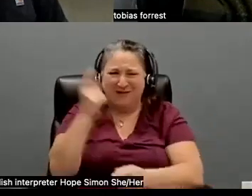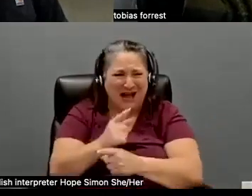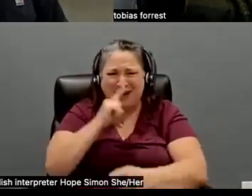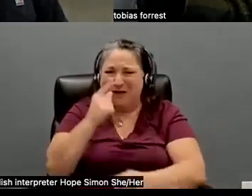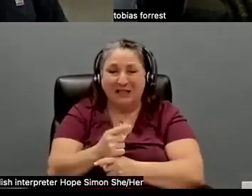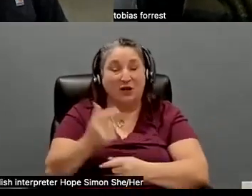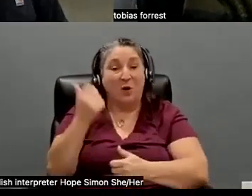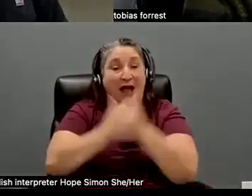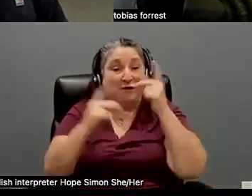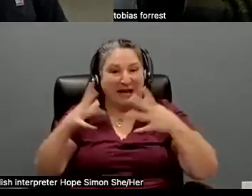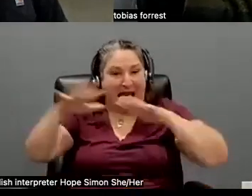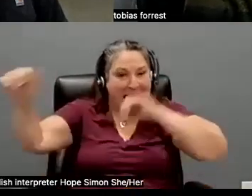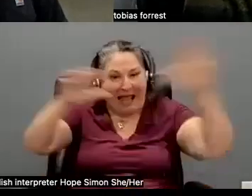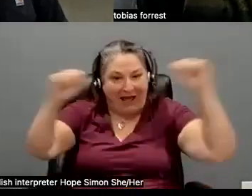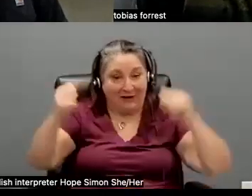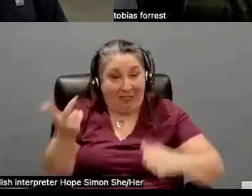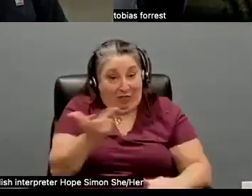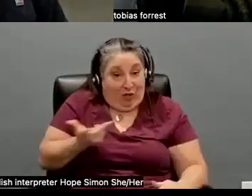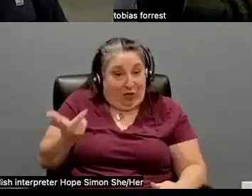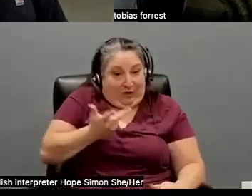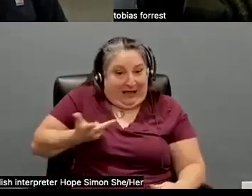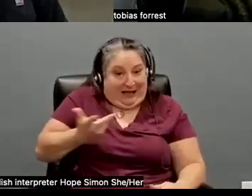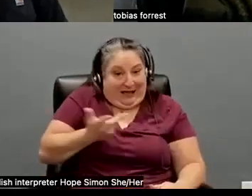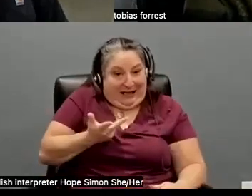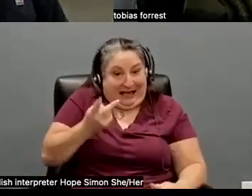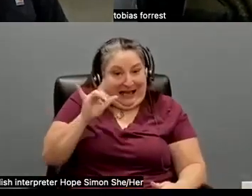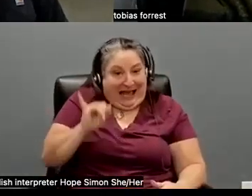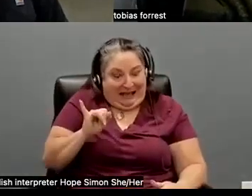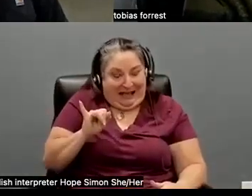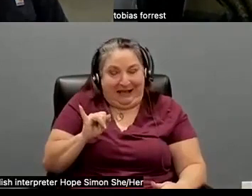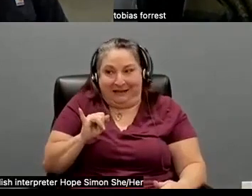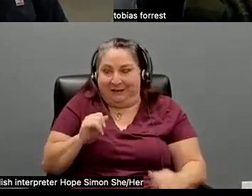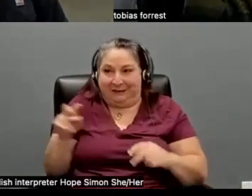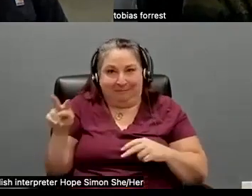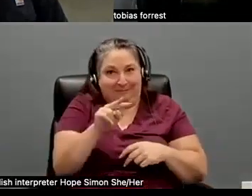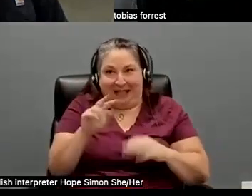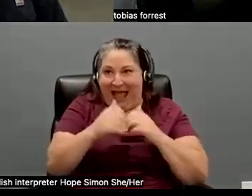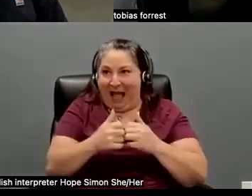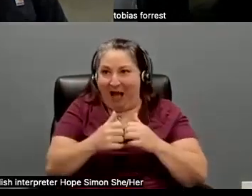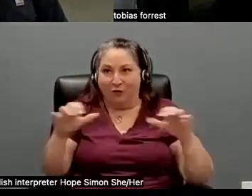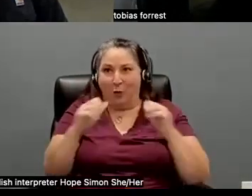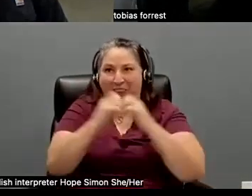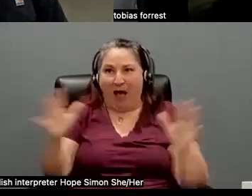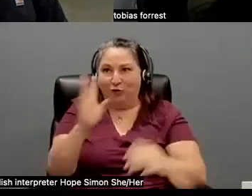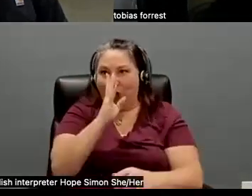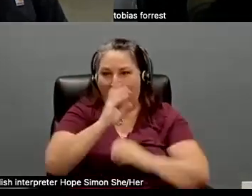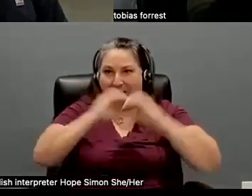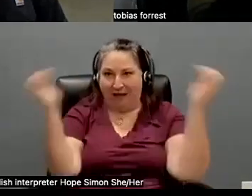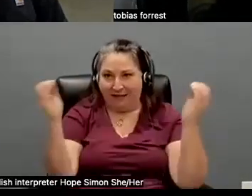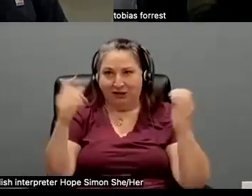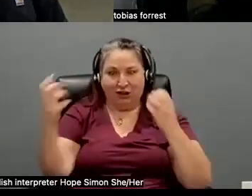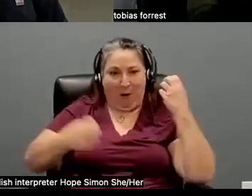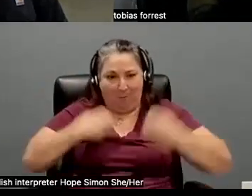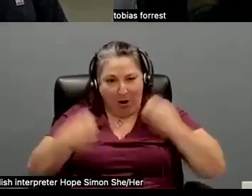out of the room and it was just the three of us and, and, and Kelly sitting there working through how to do it. And it was just here, it boiled down to here's what the emotion